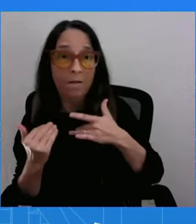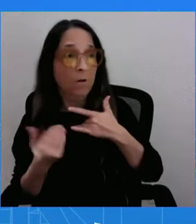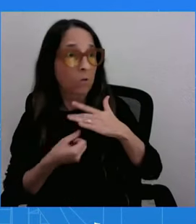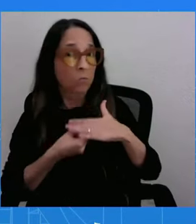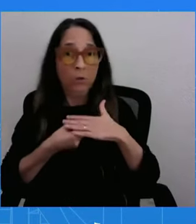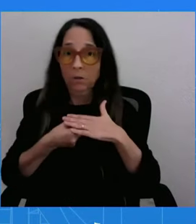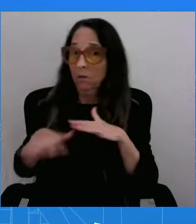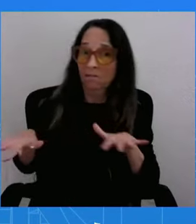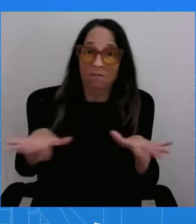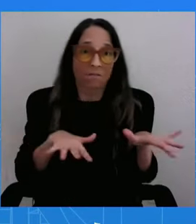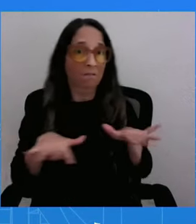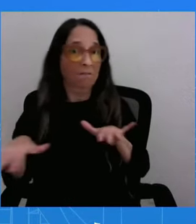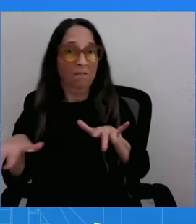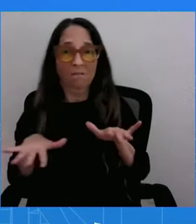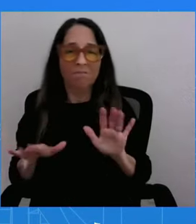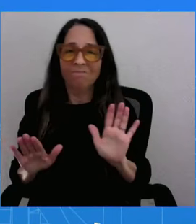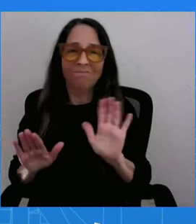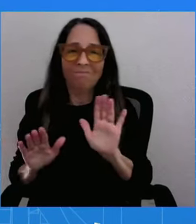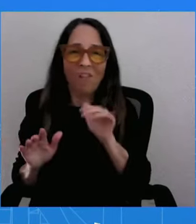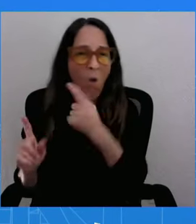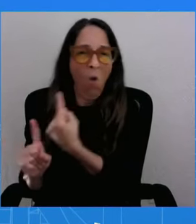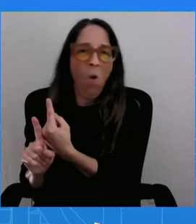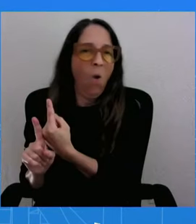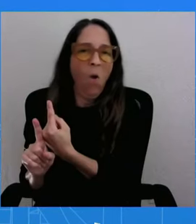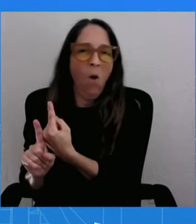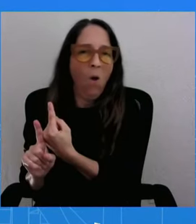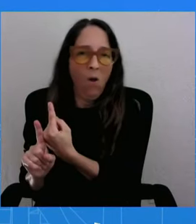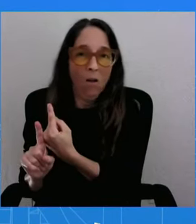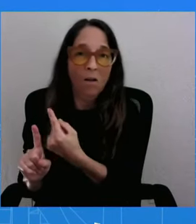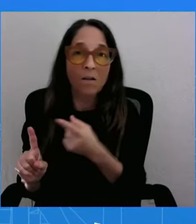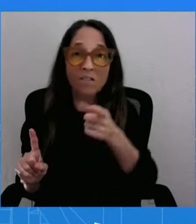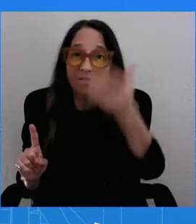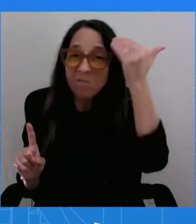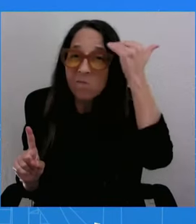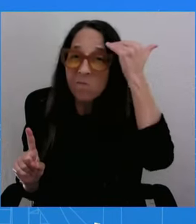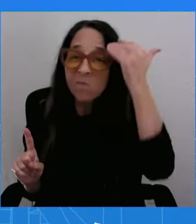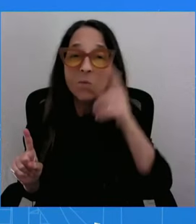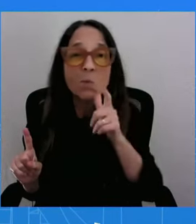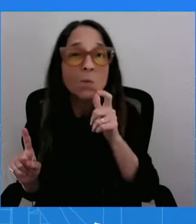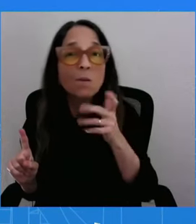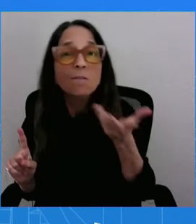Sinwar, he's buried in a tunnel somewhere. He ain't coming up for air too much.